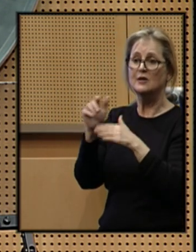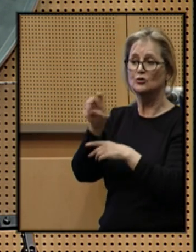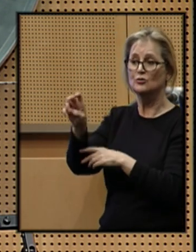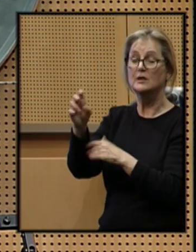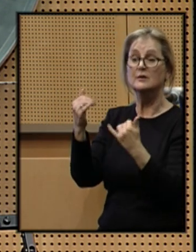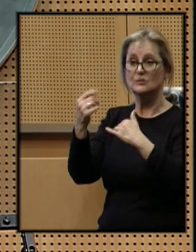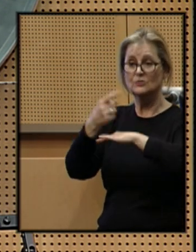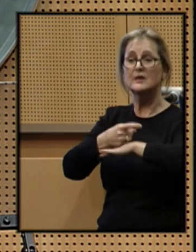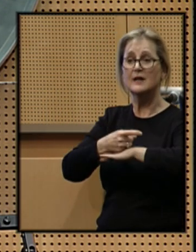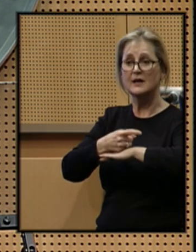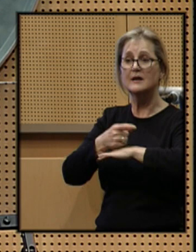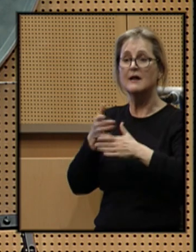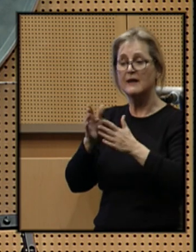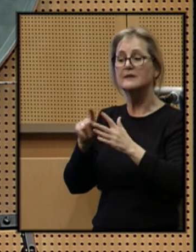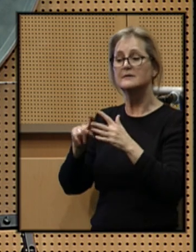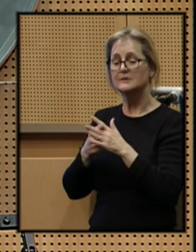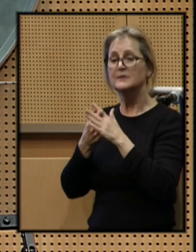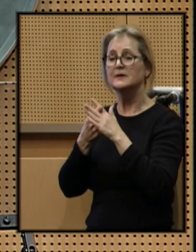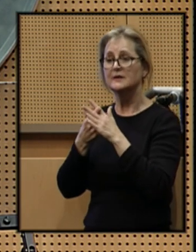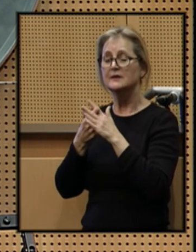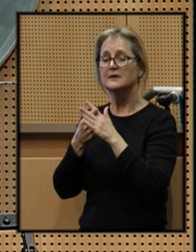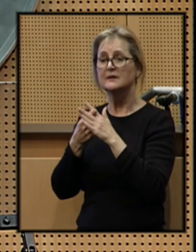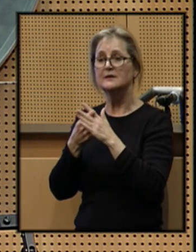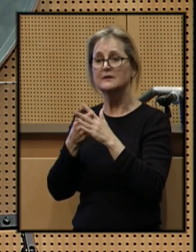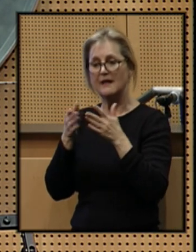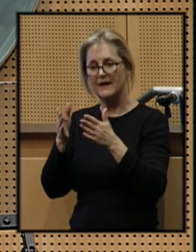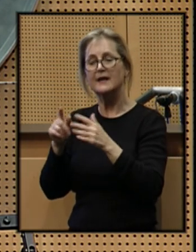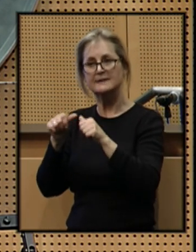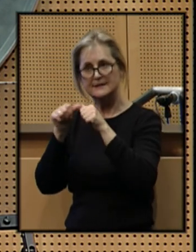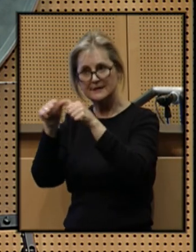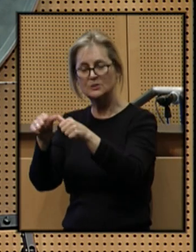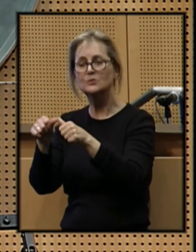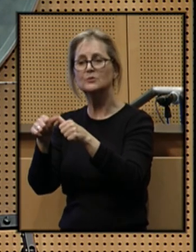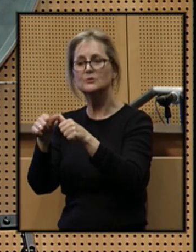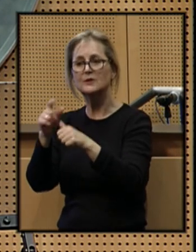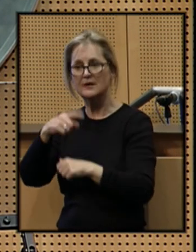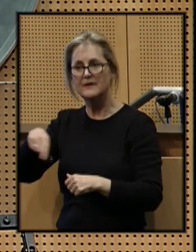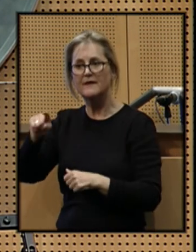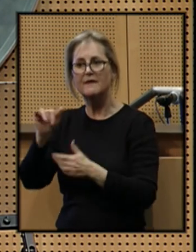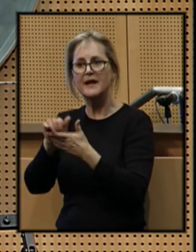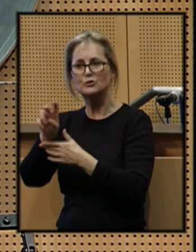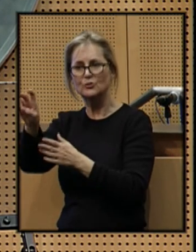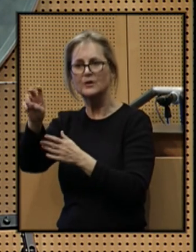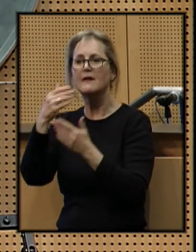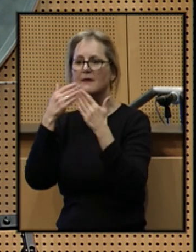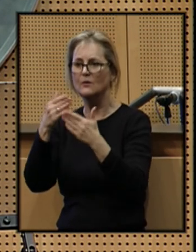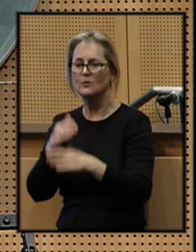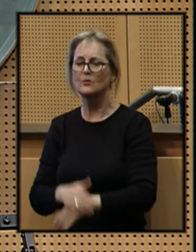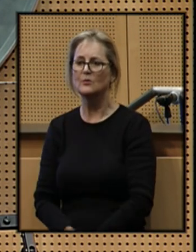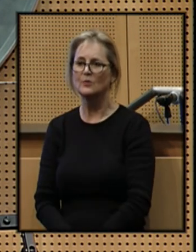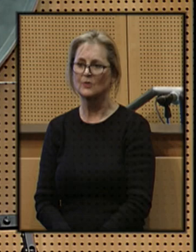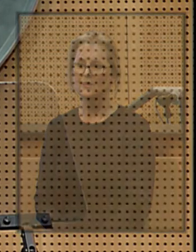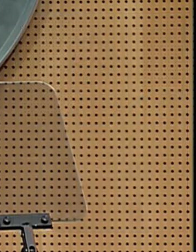Today, let us begin, let us continue that journey. Thank you.